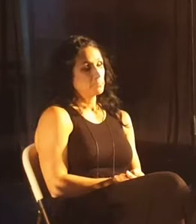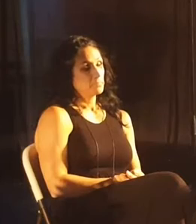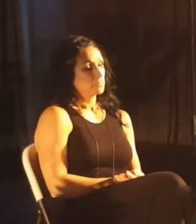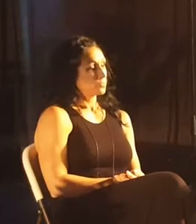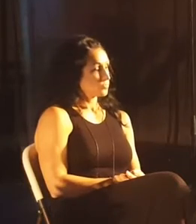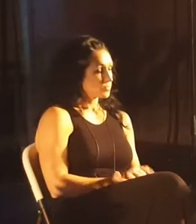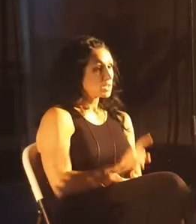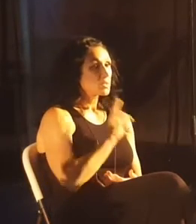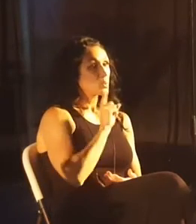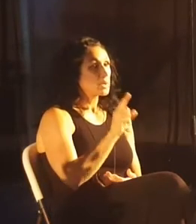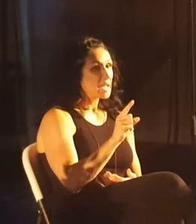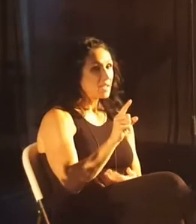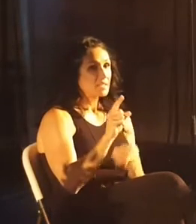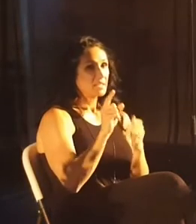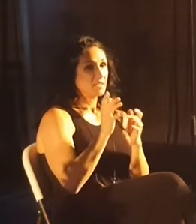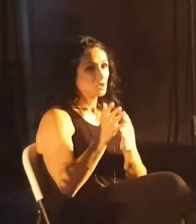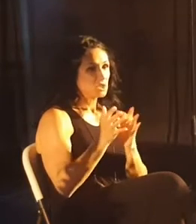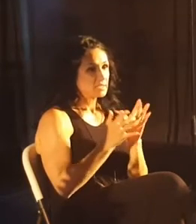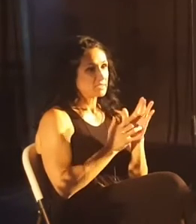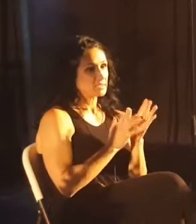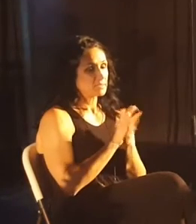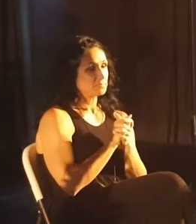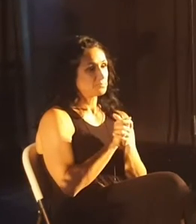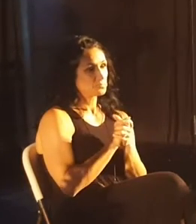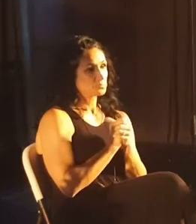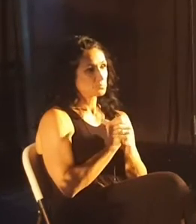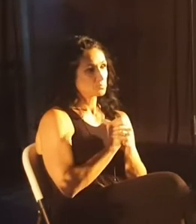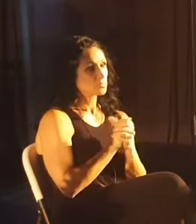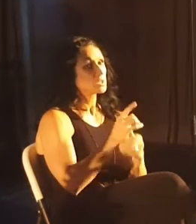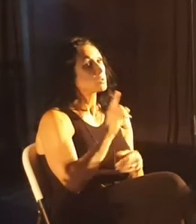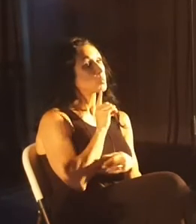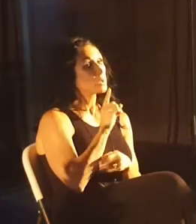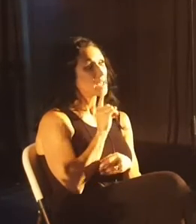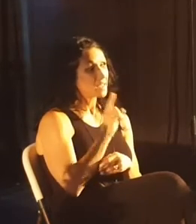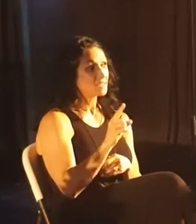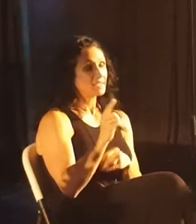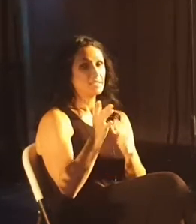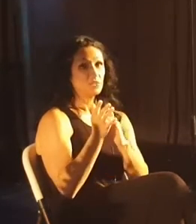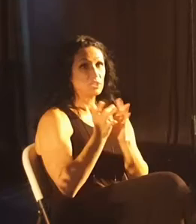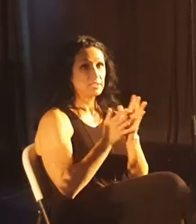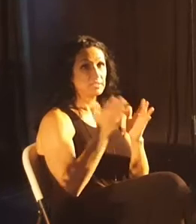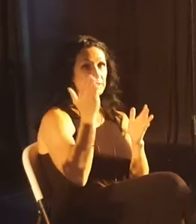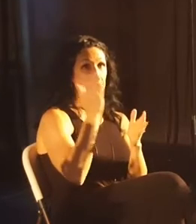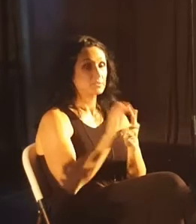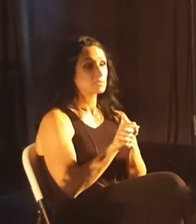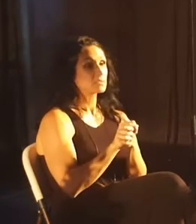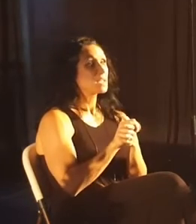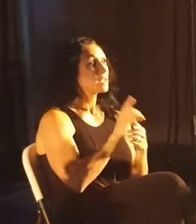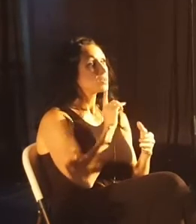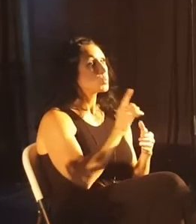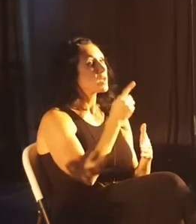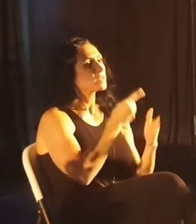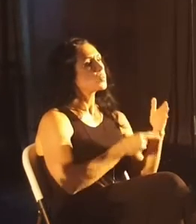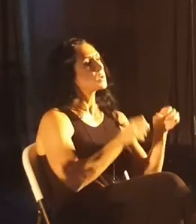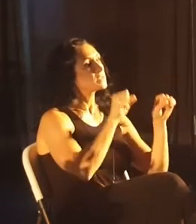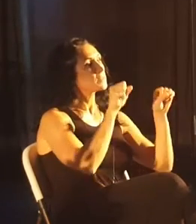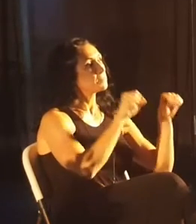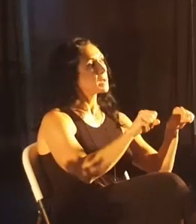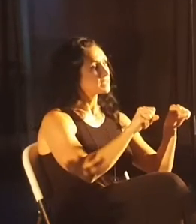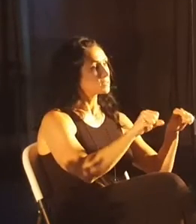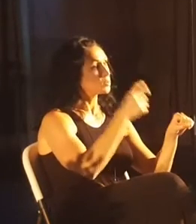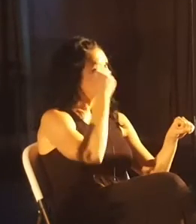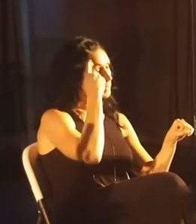The reality of Jesus. The reality of Jesus. And the reality of what's possible